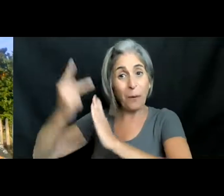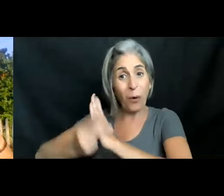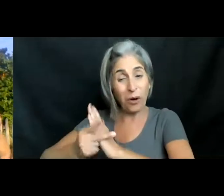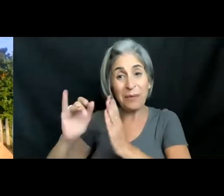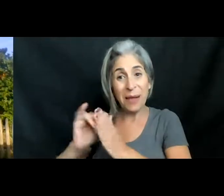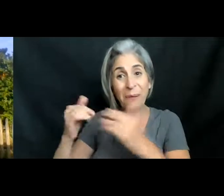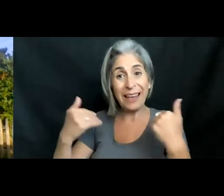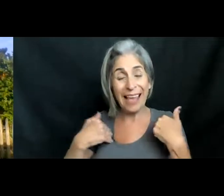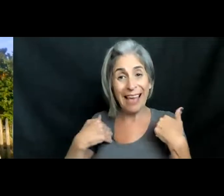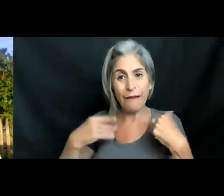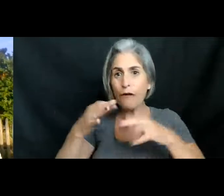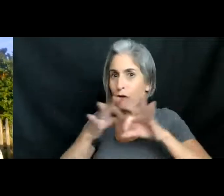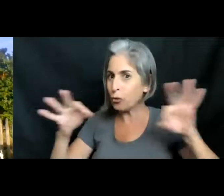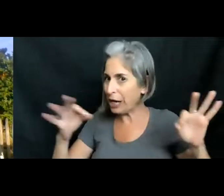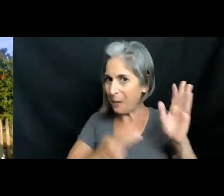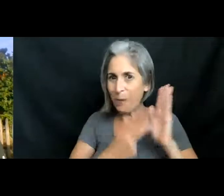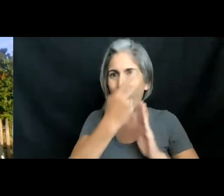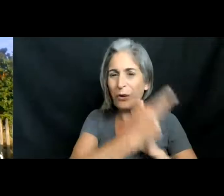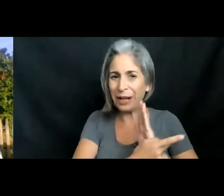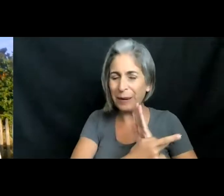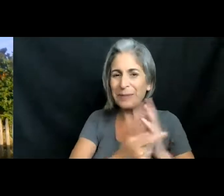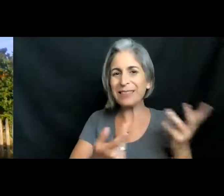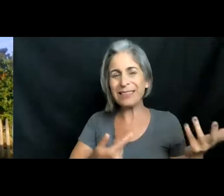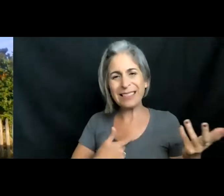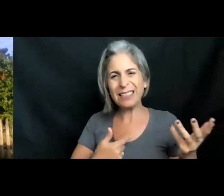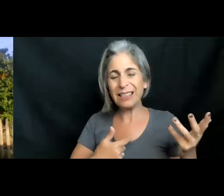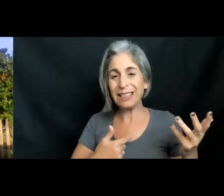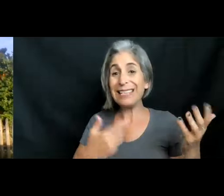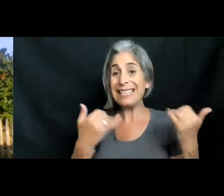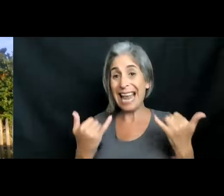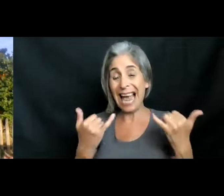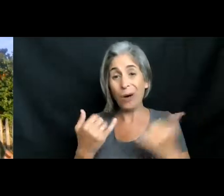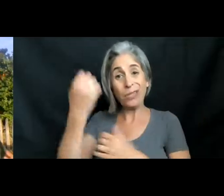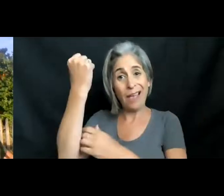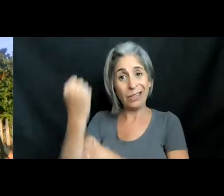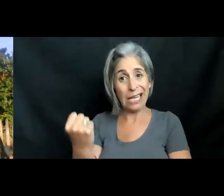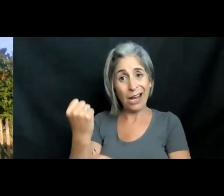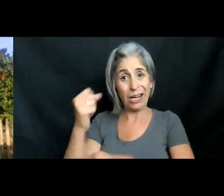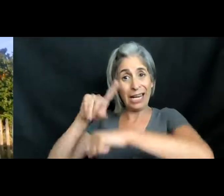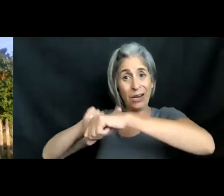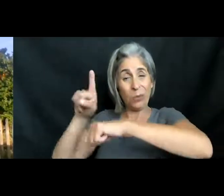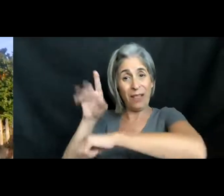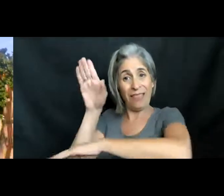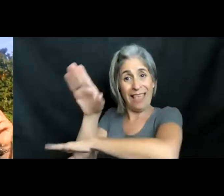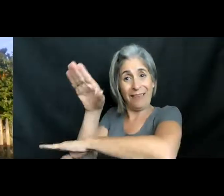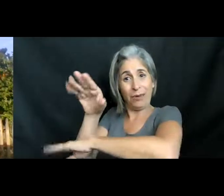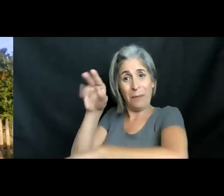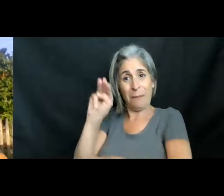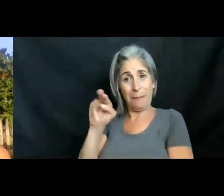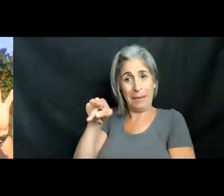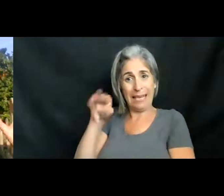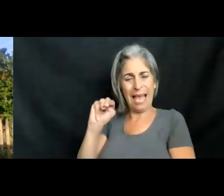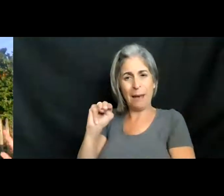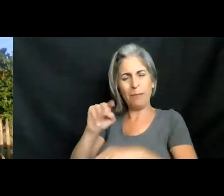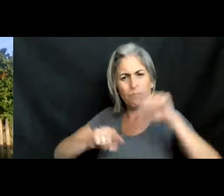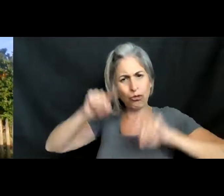We do free programming as frequently as we can. Right now, it is every Saturday at 1 p.m. We try to do webinars about